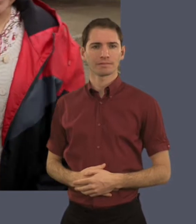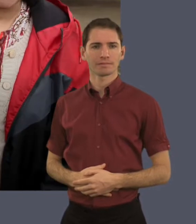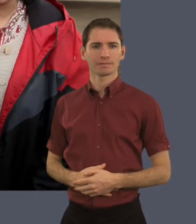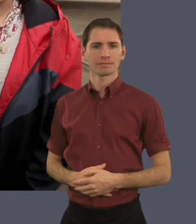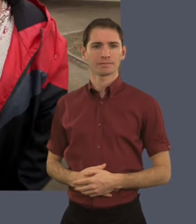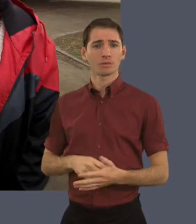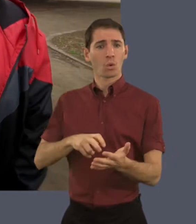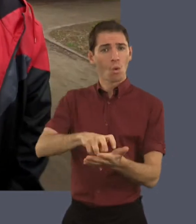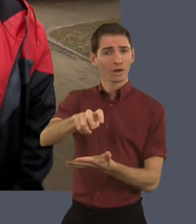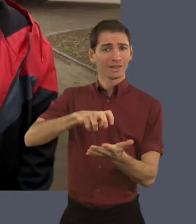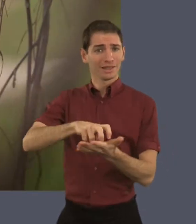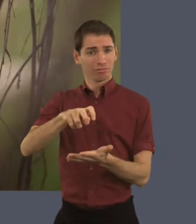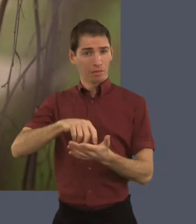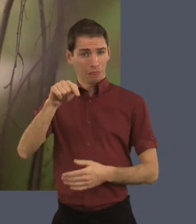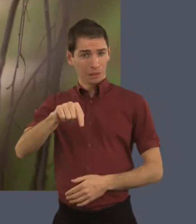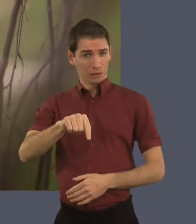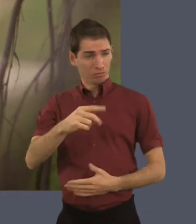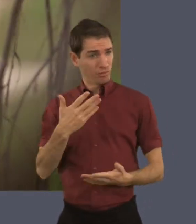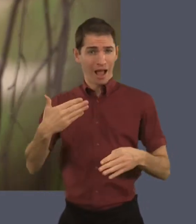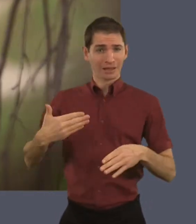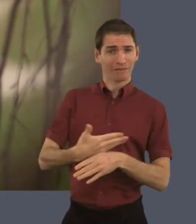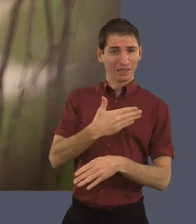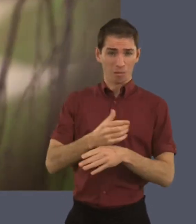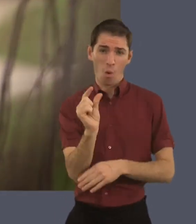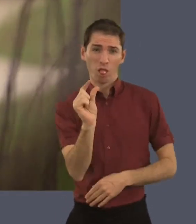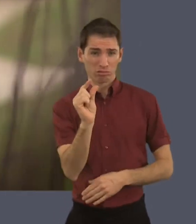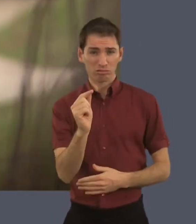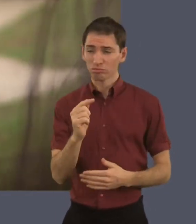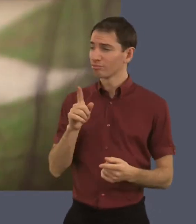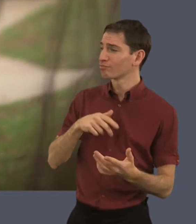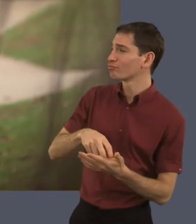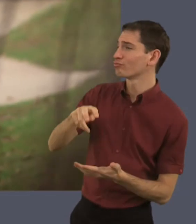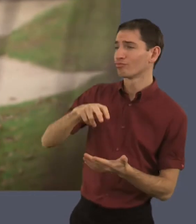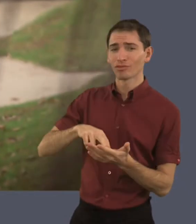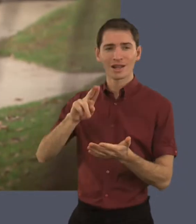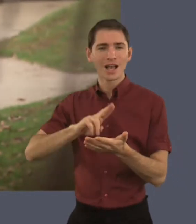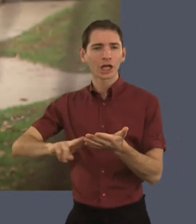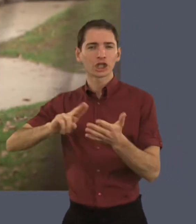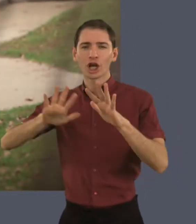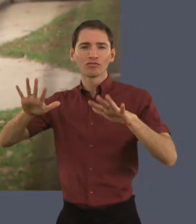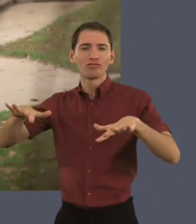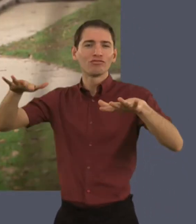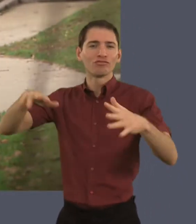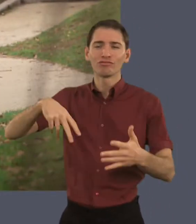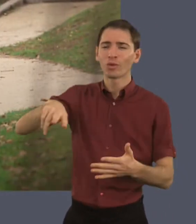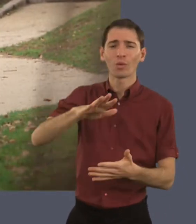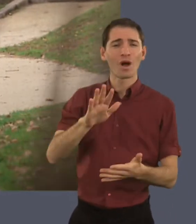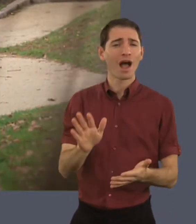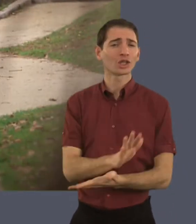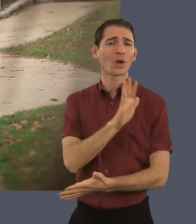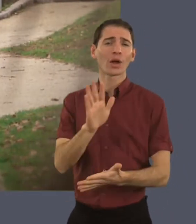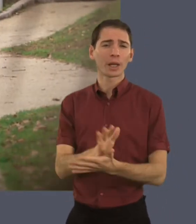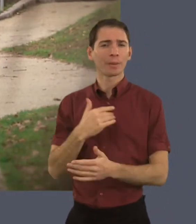So walking basically, doing this small activity, meeting with the nature is really, really enjoyable.